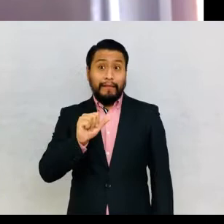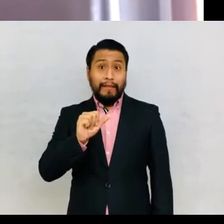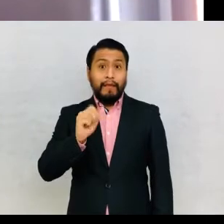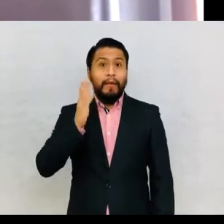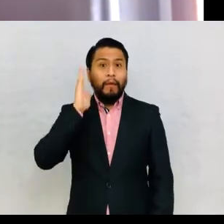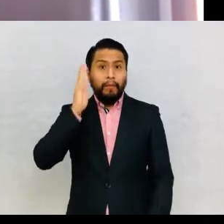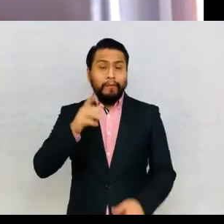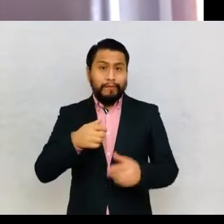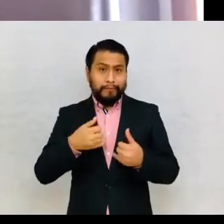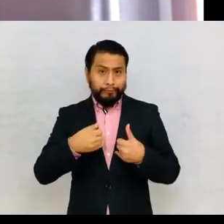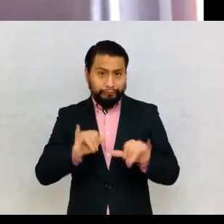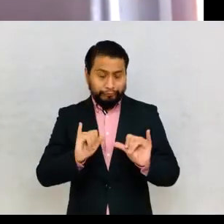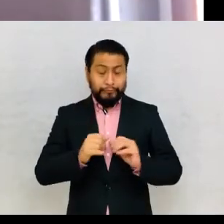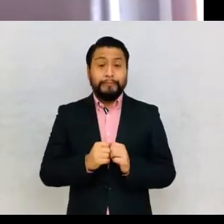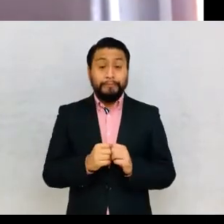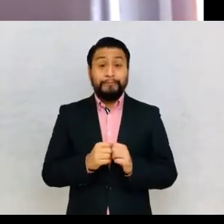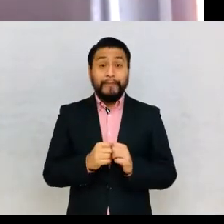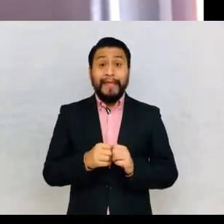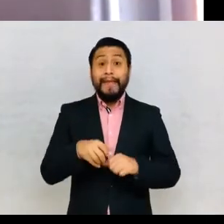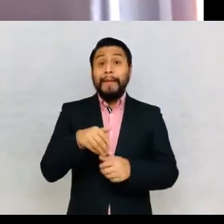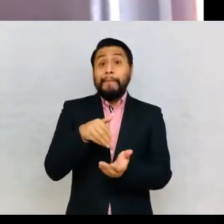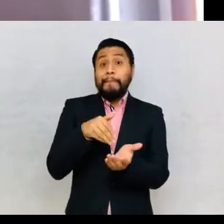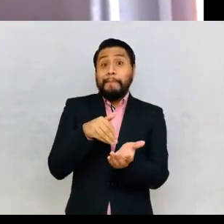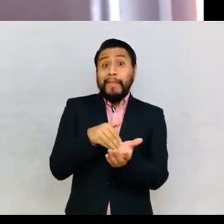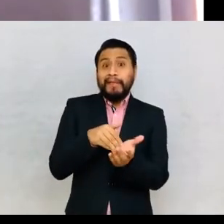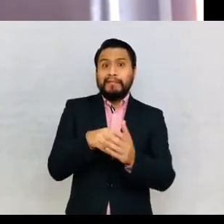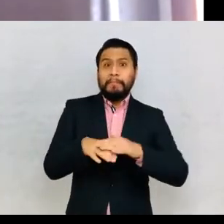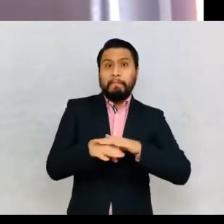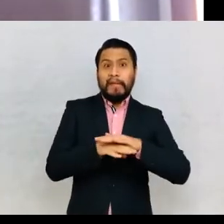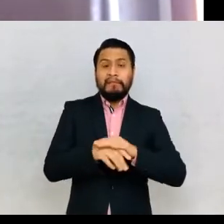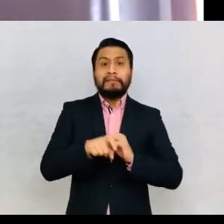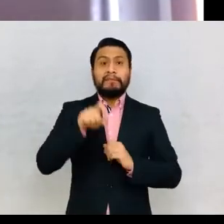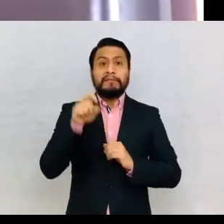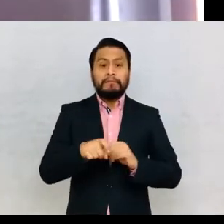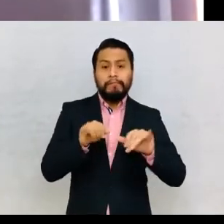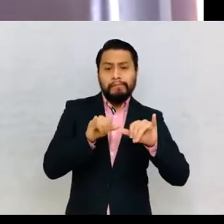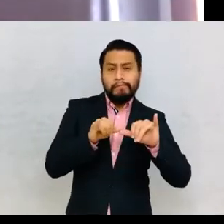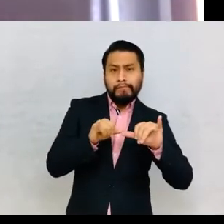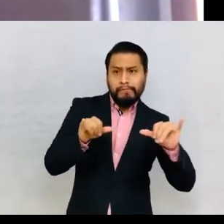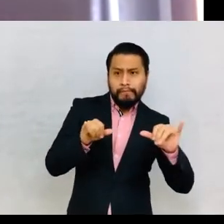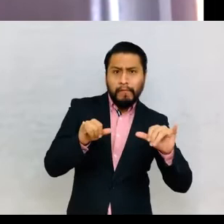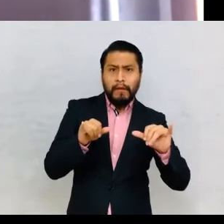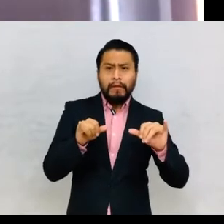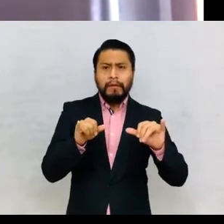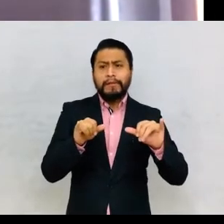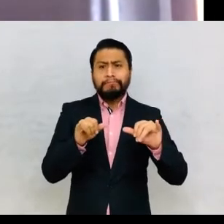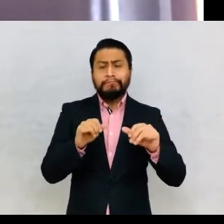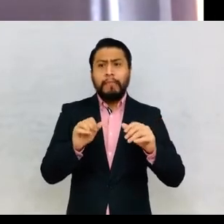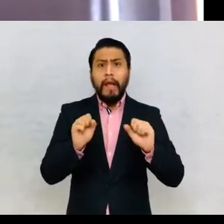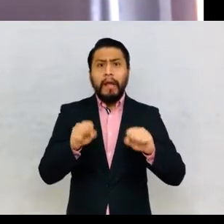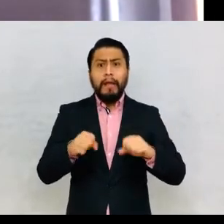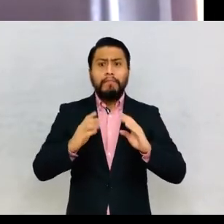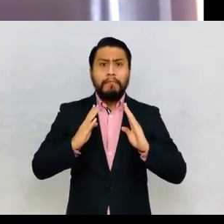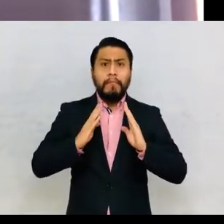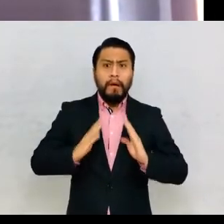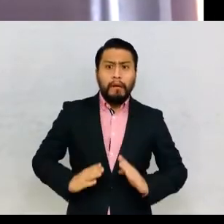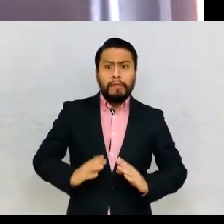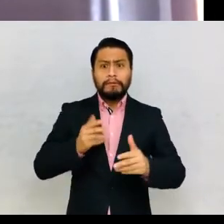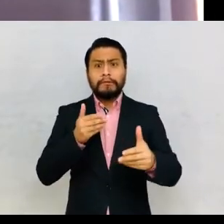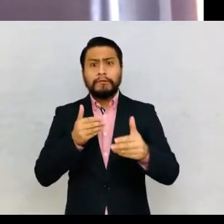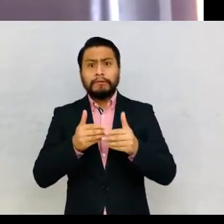One of the bases of medicine is to measure, to quantify how close or far bodies are